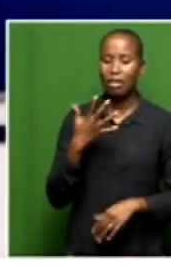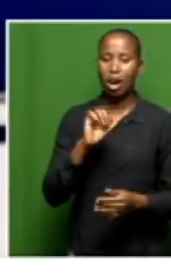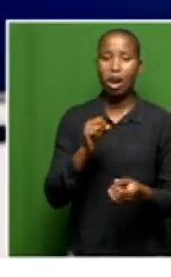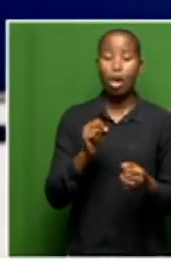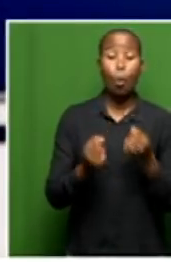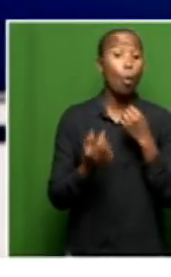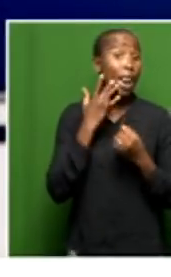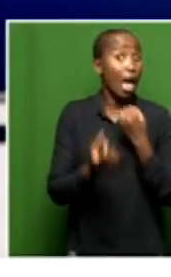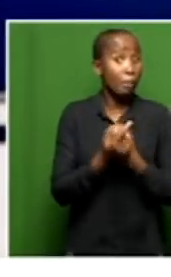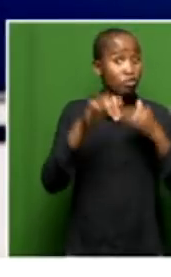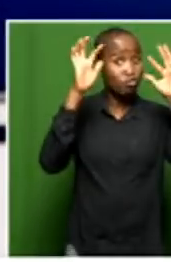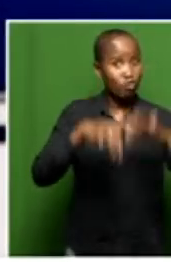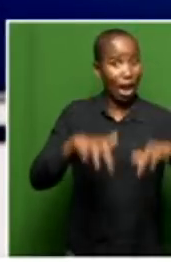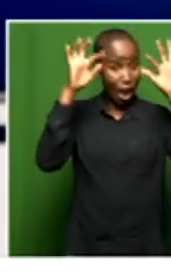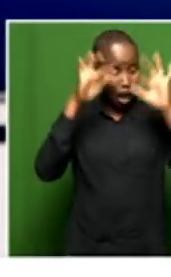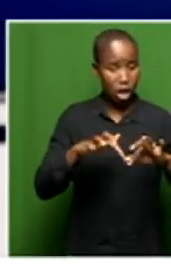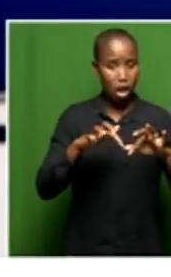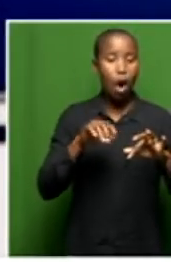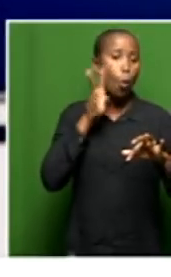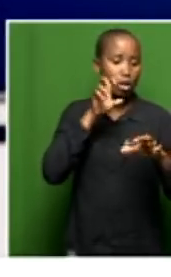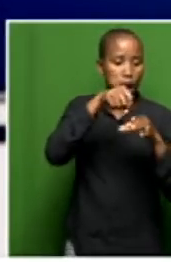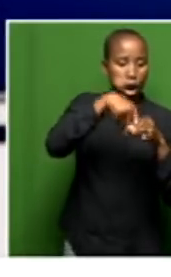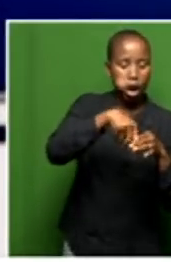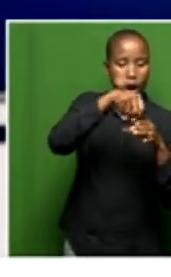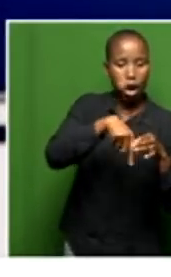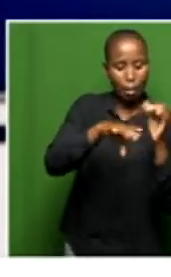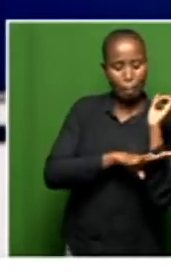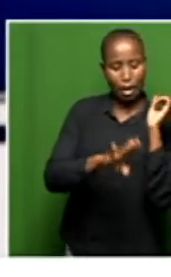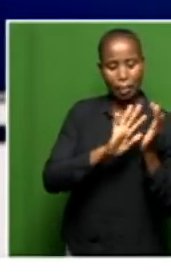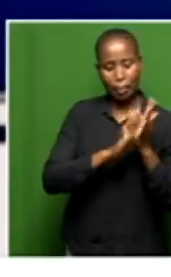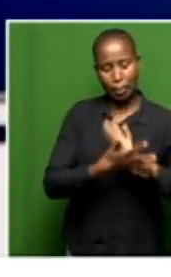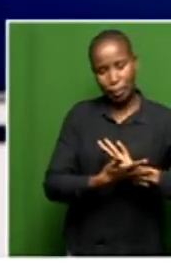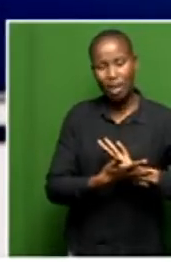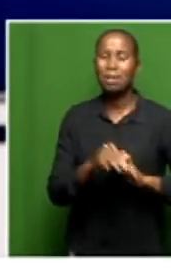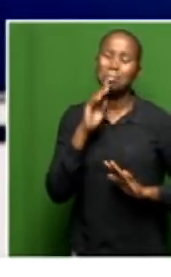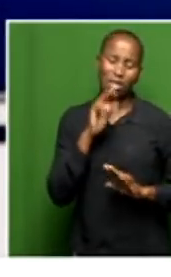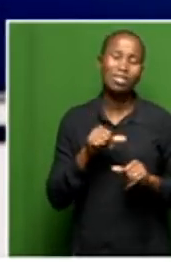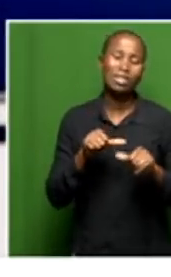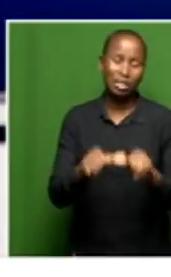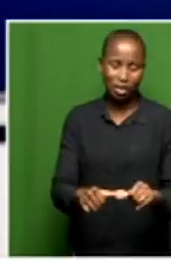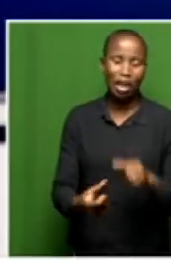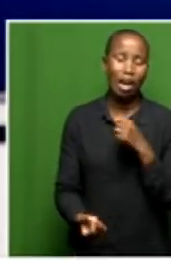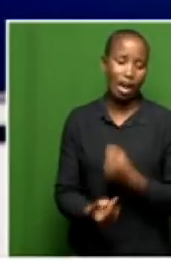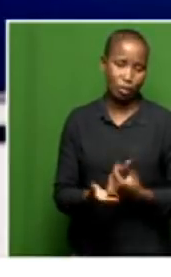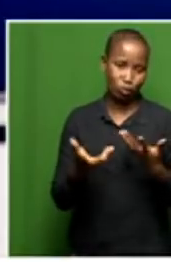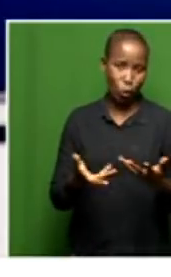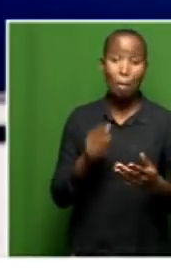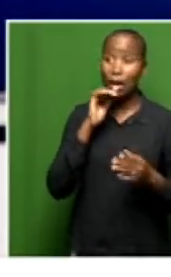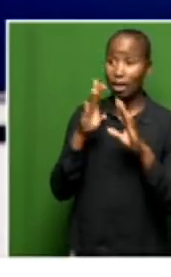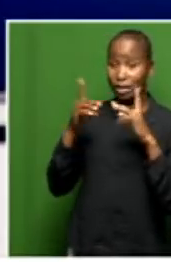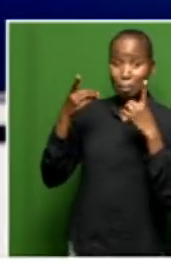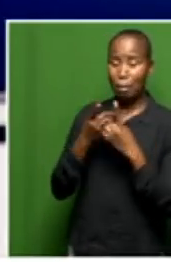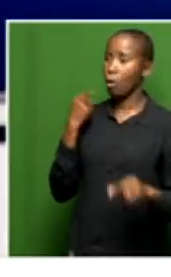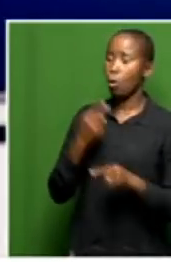by rain or whatever. And it's a continuous thing that the department has been